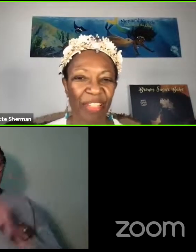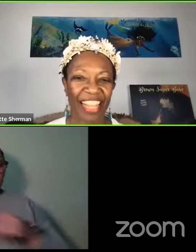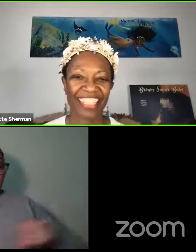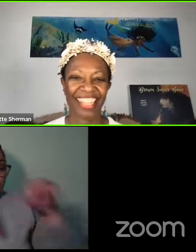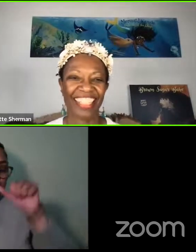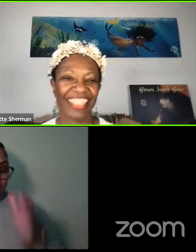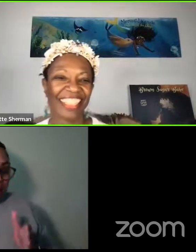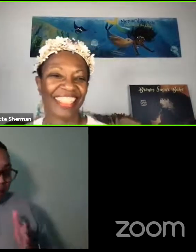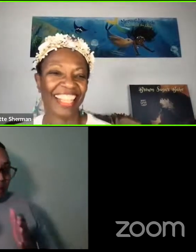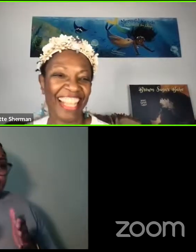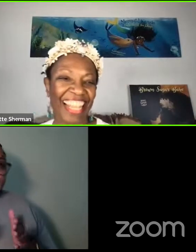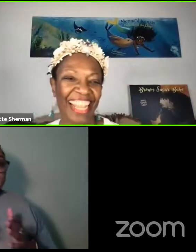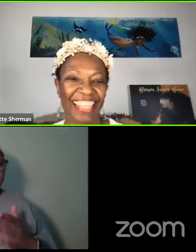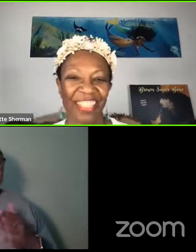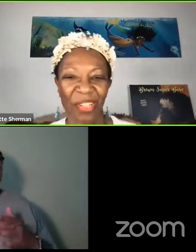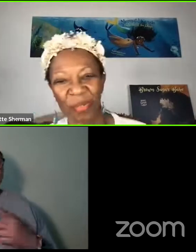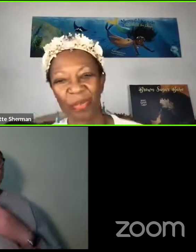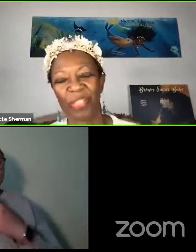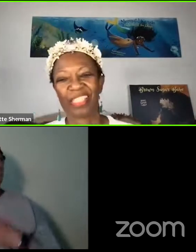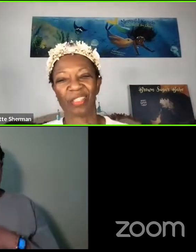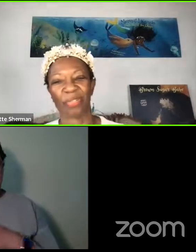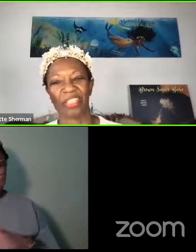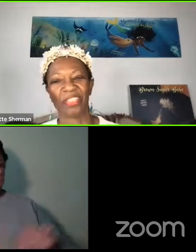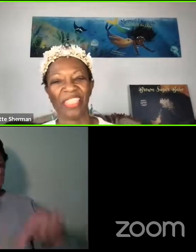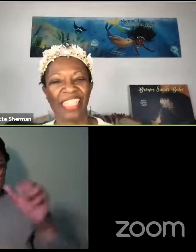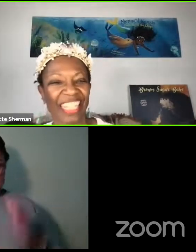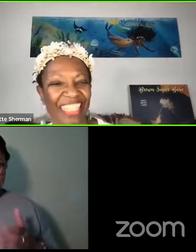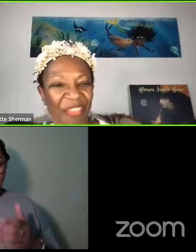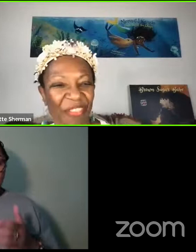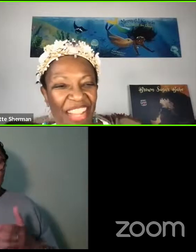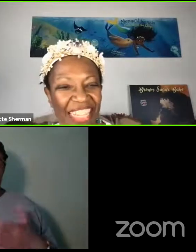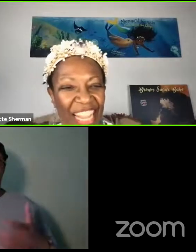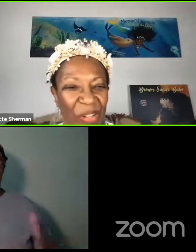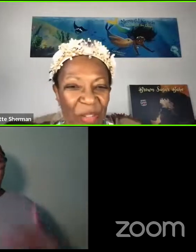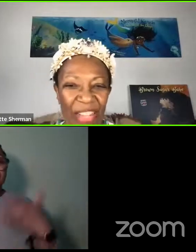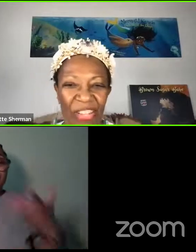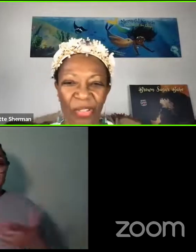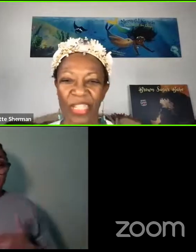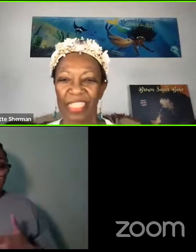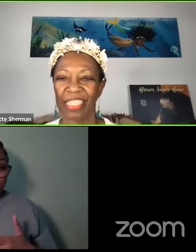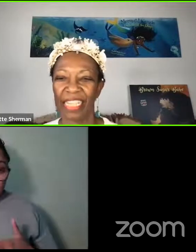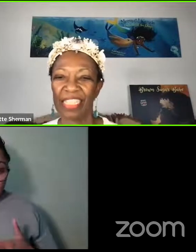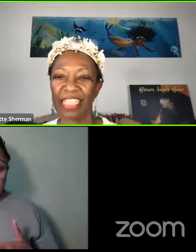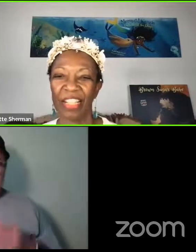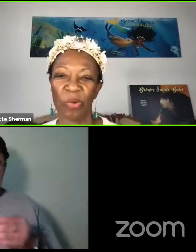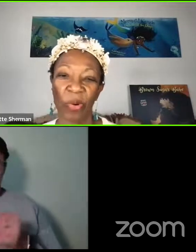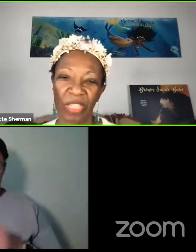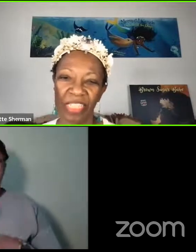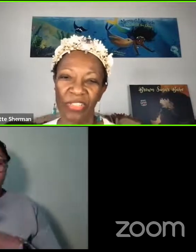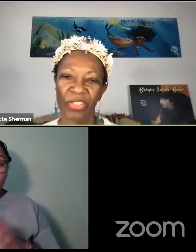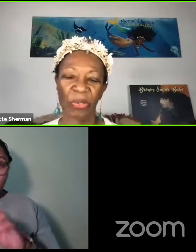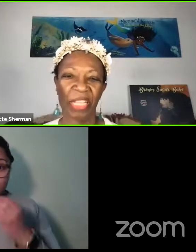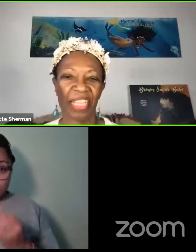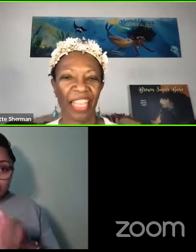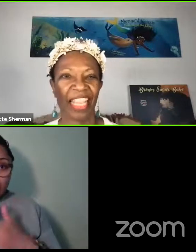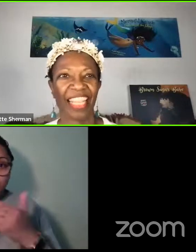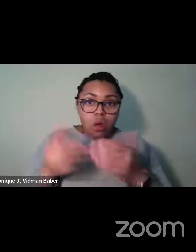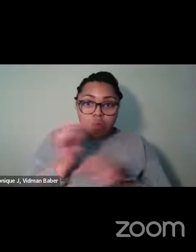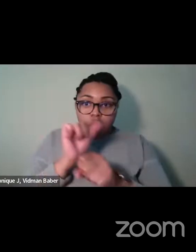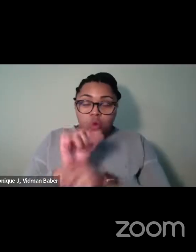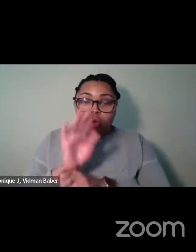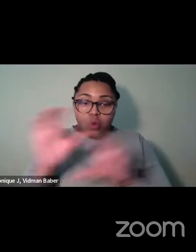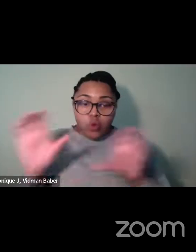especially Black scientists, and so was thrilled to find out about your organization and the work that you're doing,